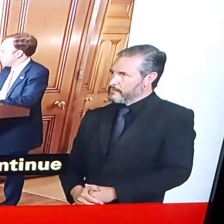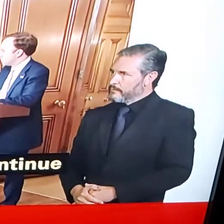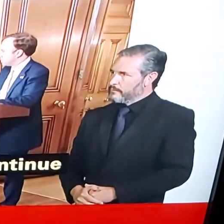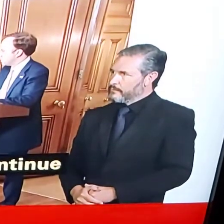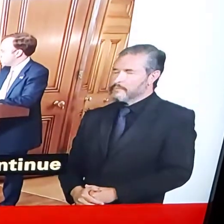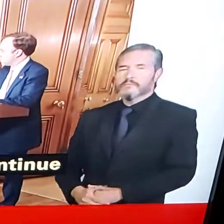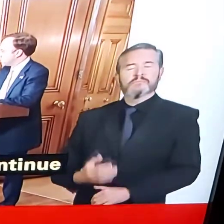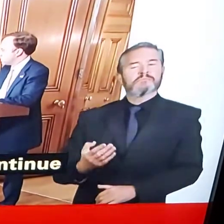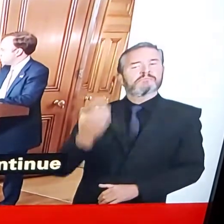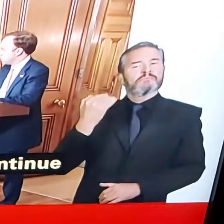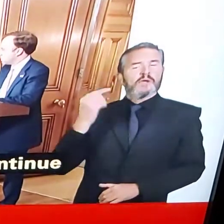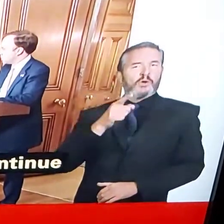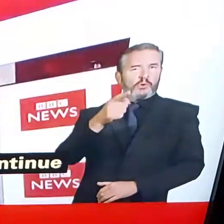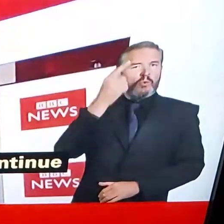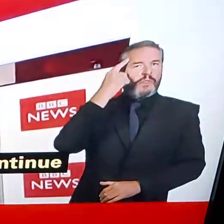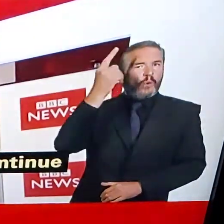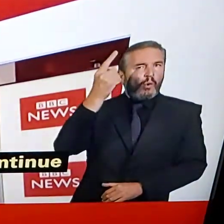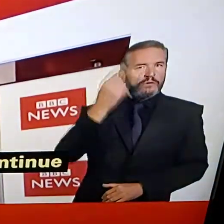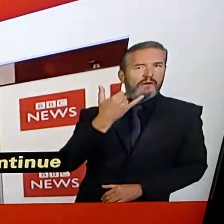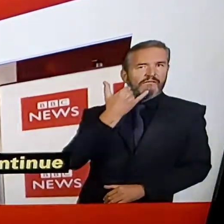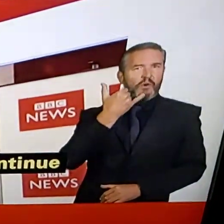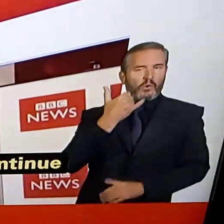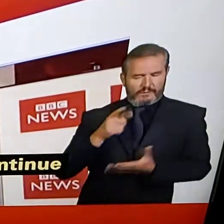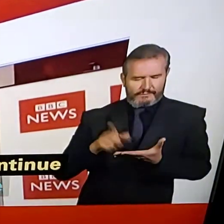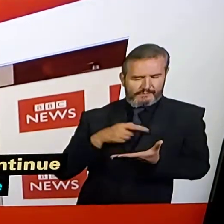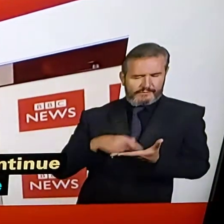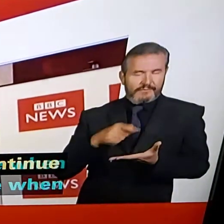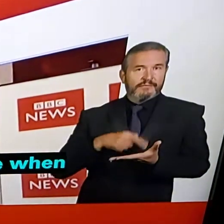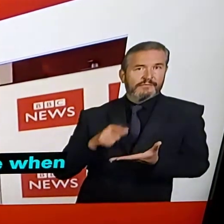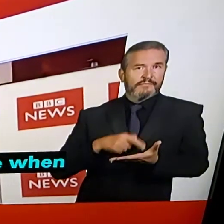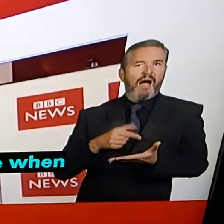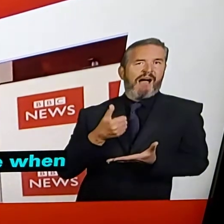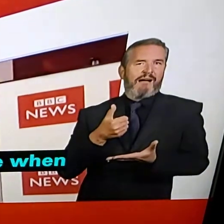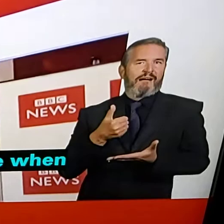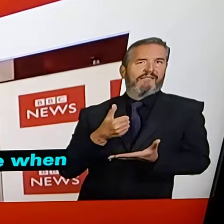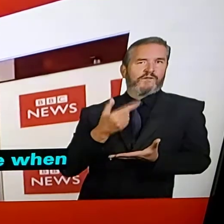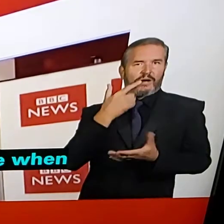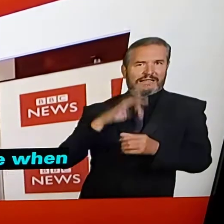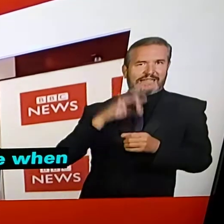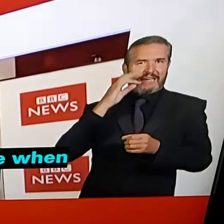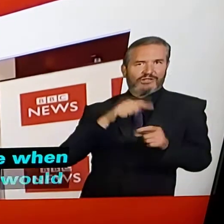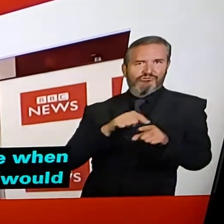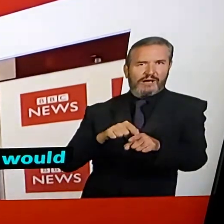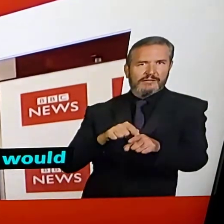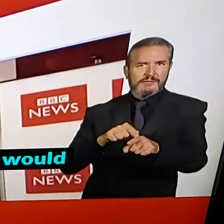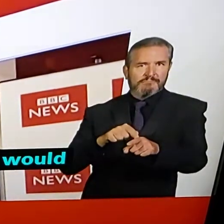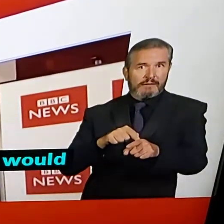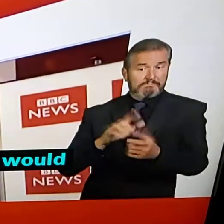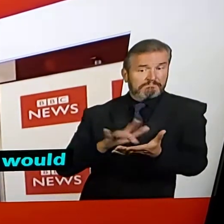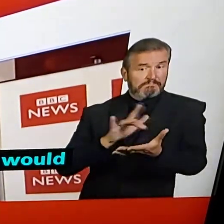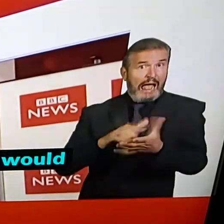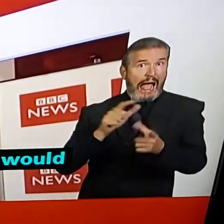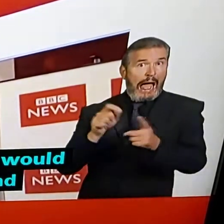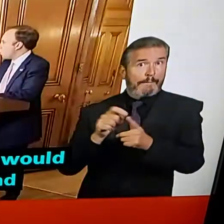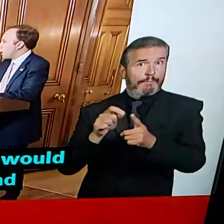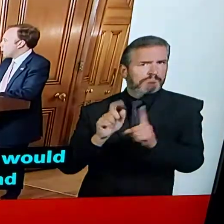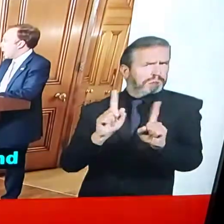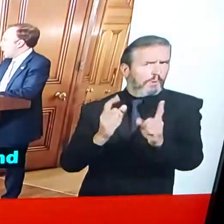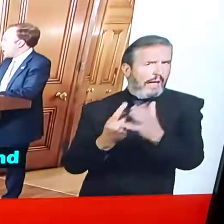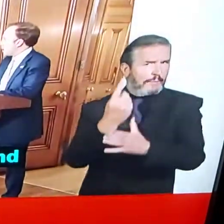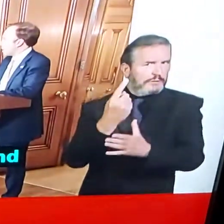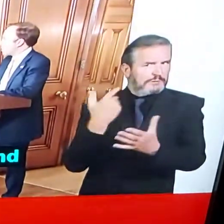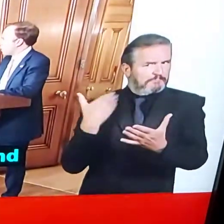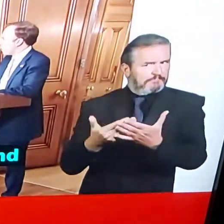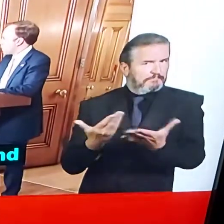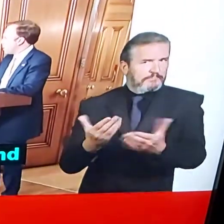course that other countries have done it does show that this is an experiment. And no one who is sure the science of the items is just that